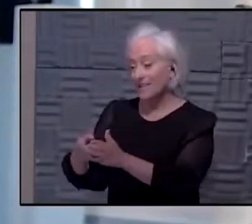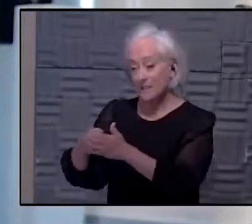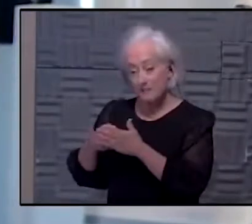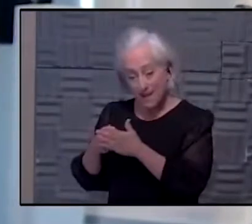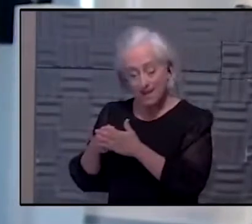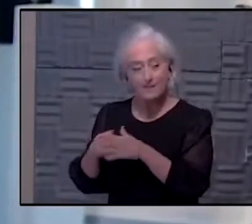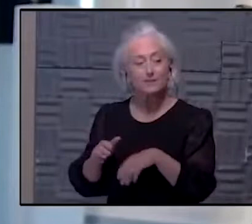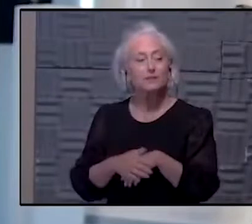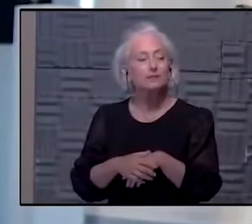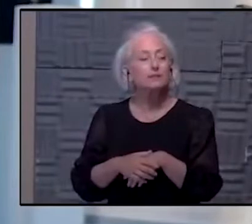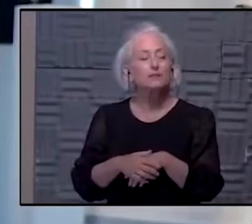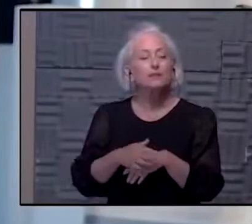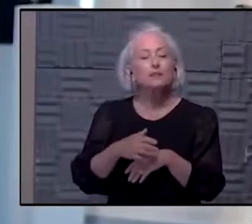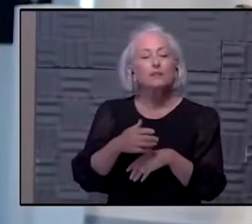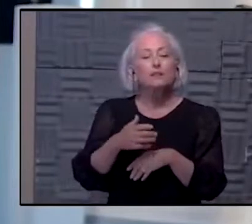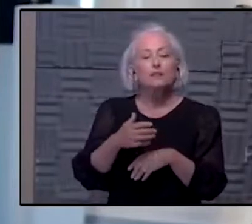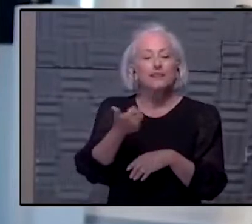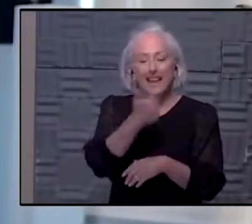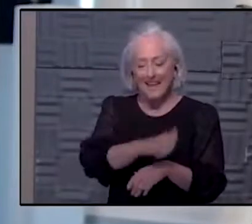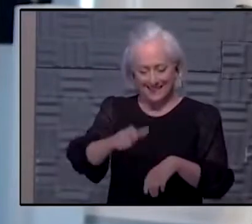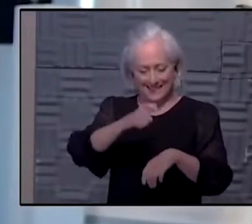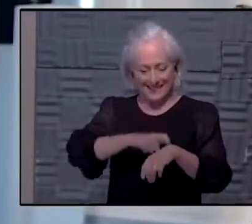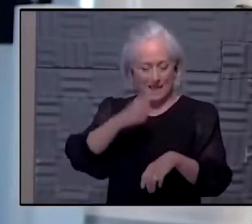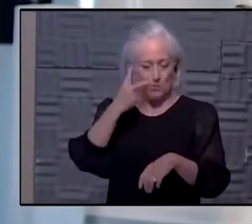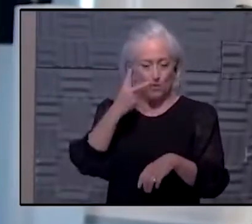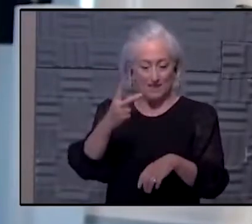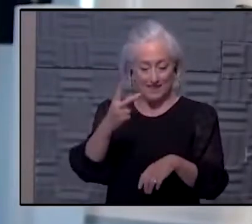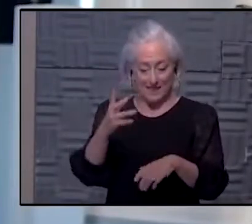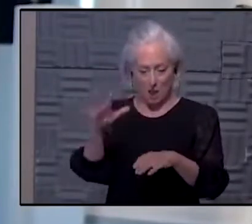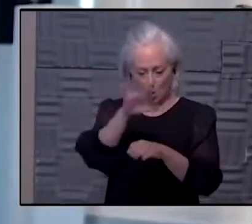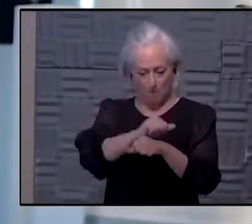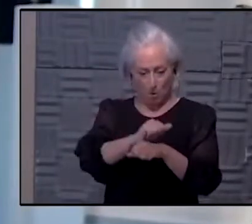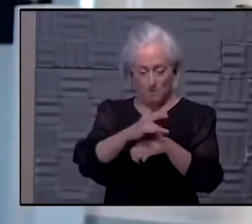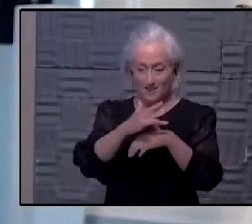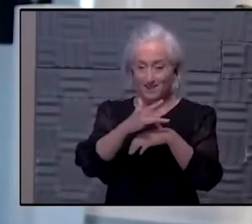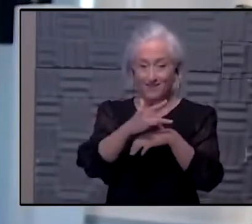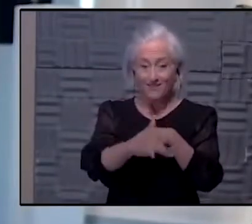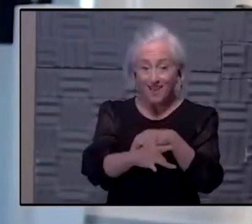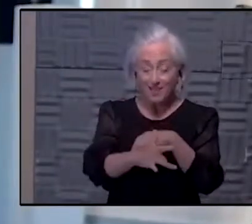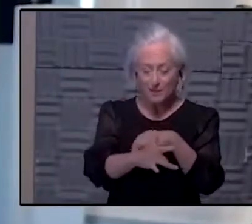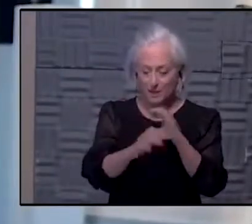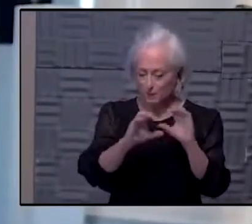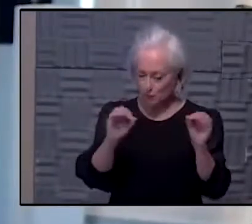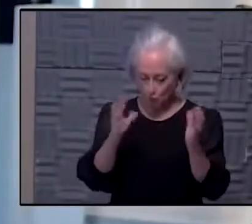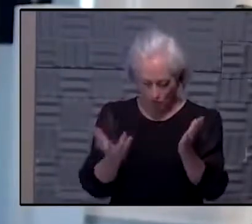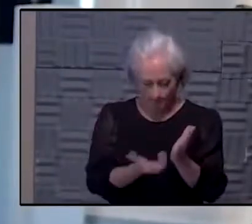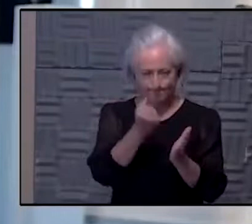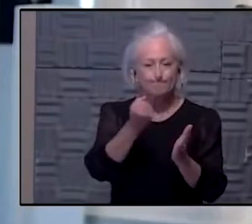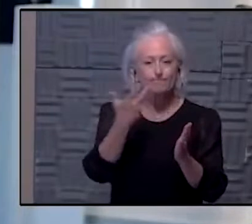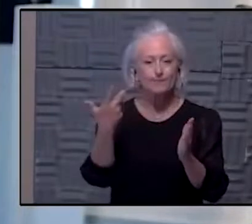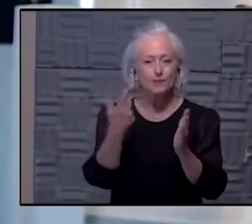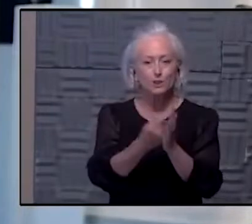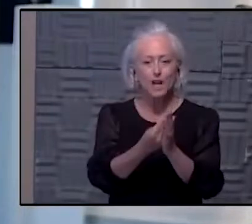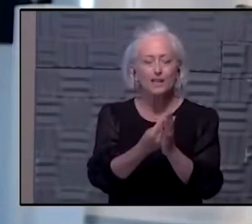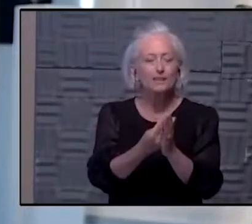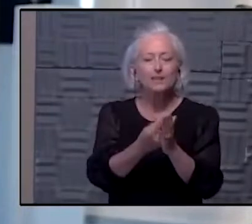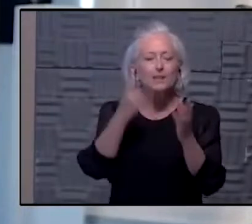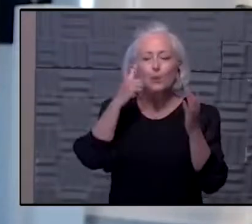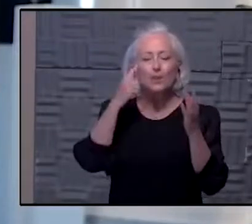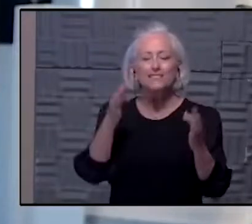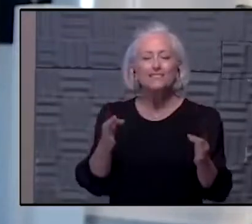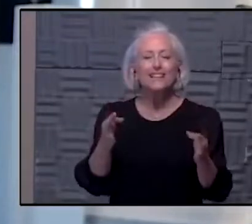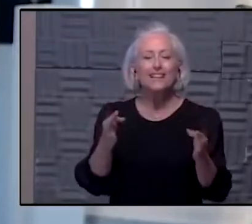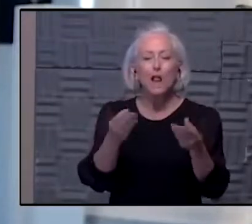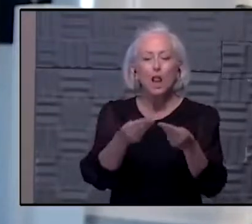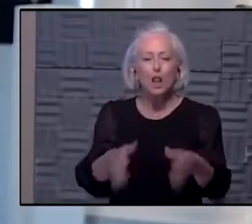Anytime appointments are going unfilled, we see that as a lost opportunity. The virus doesn't give a hoot about what their state of residence is. I saw